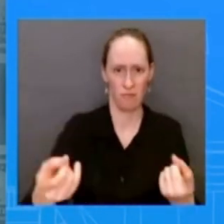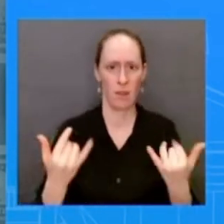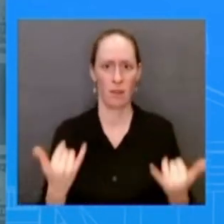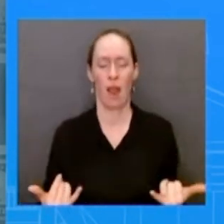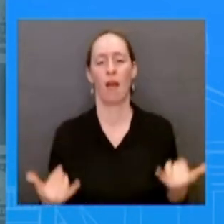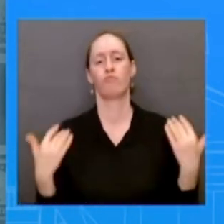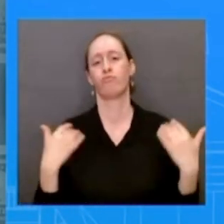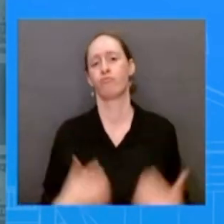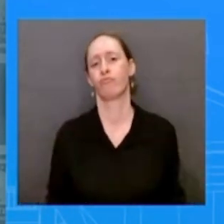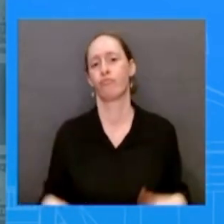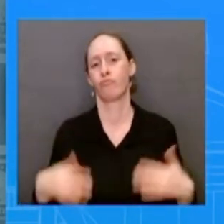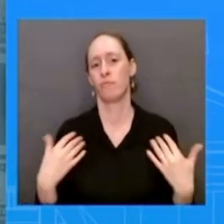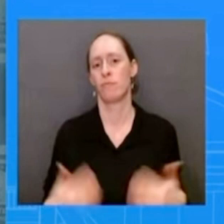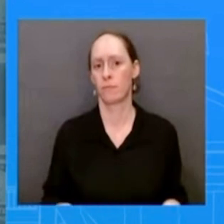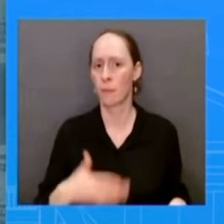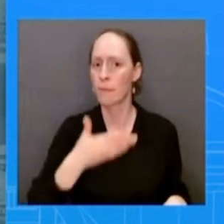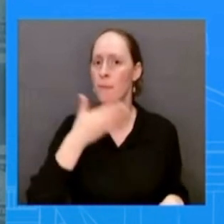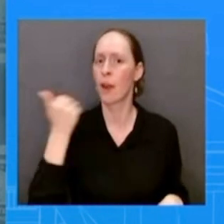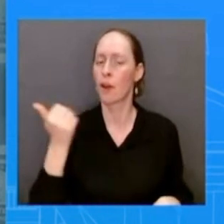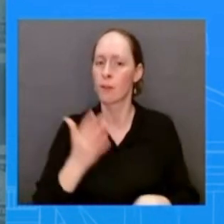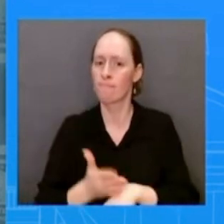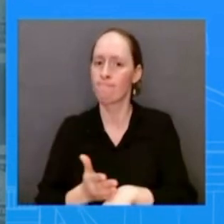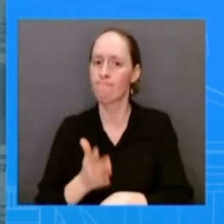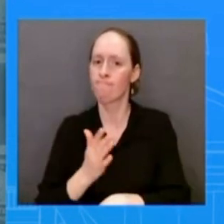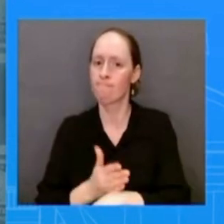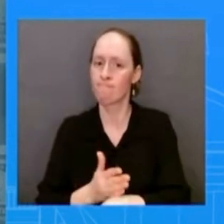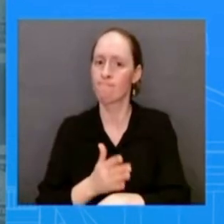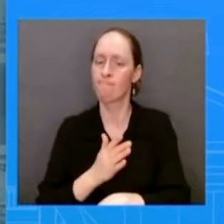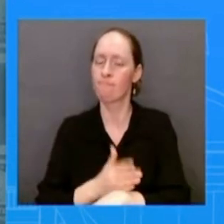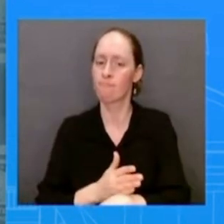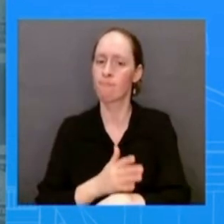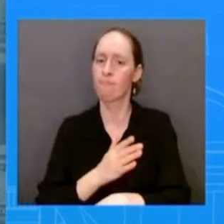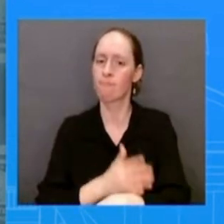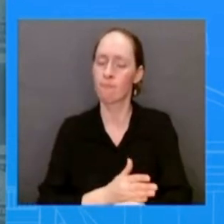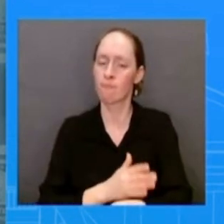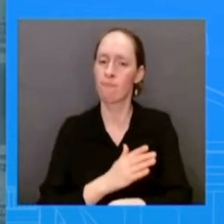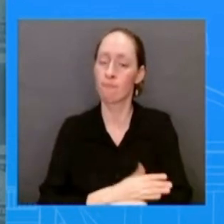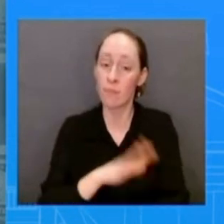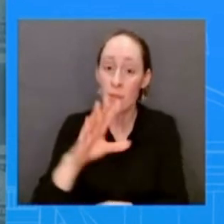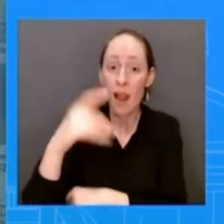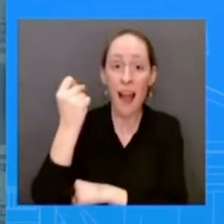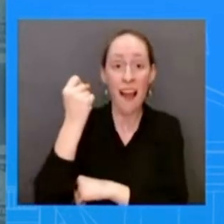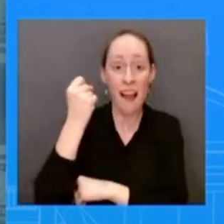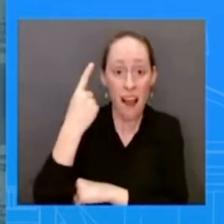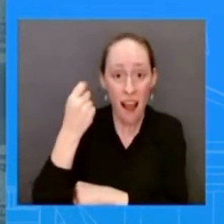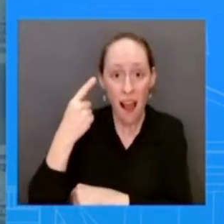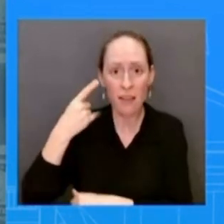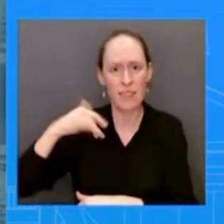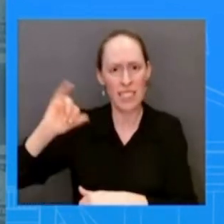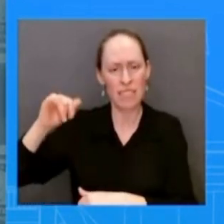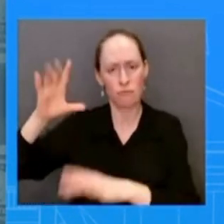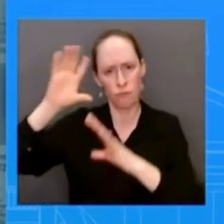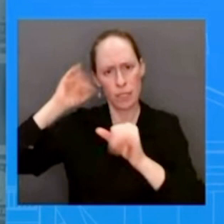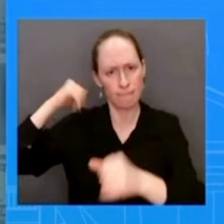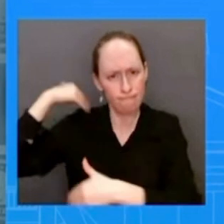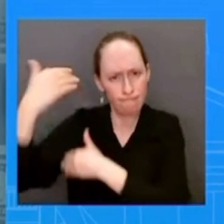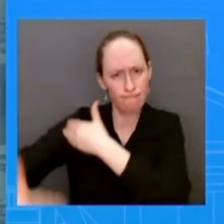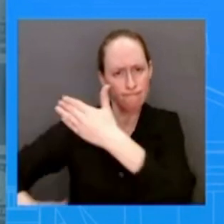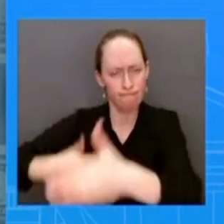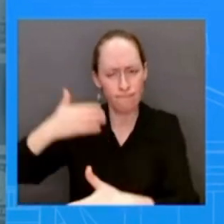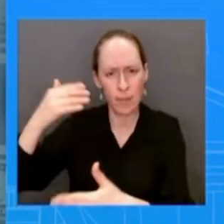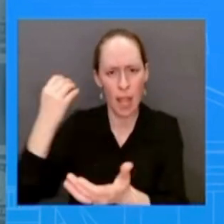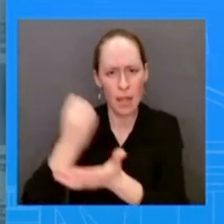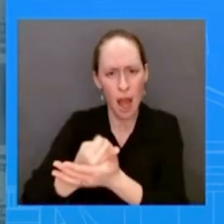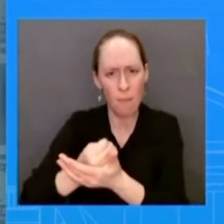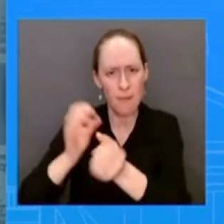happening while the president has continued to grow the economy uh you've heard us say this many times where economy that comes that grows from the bottom up middle out